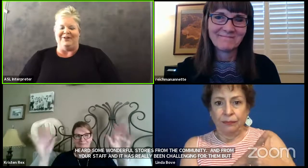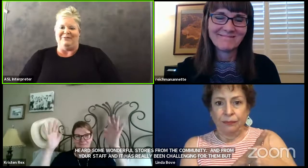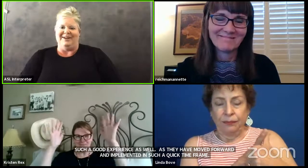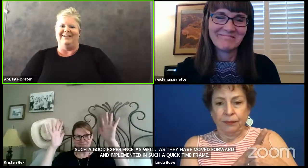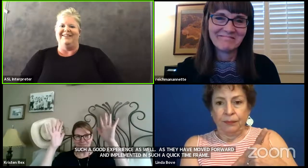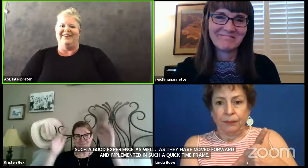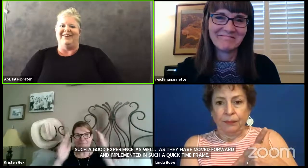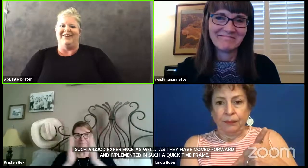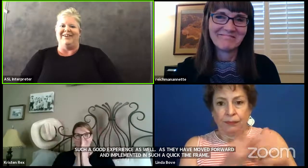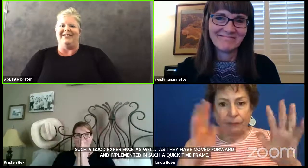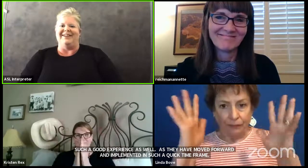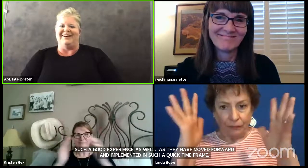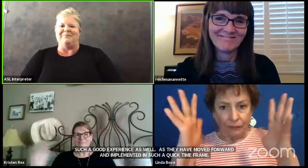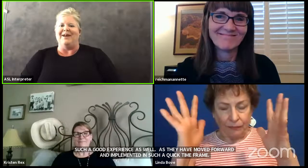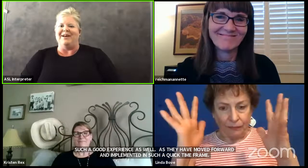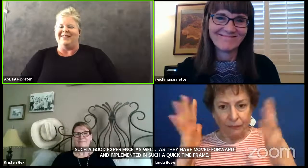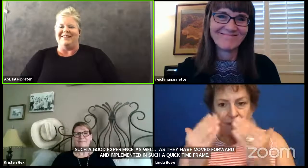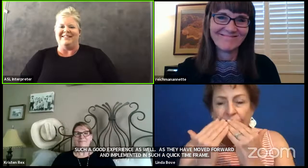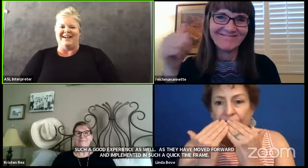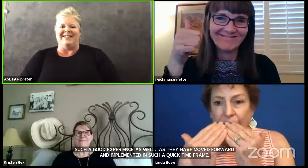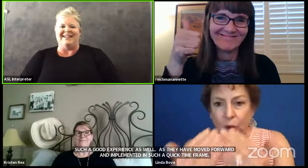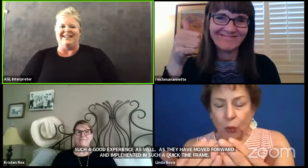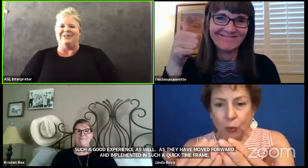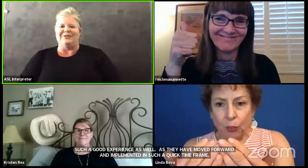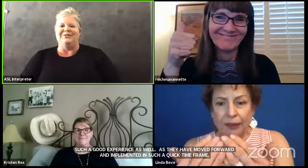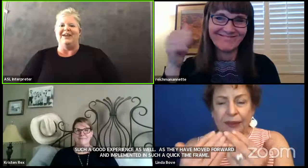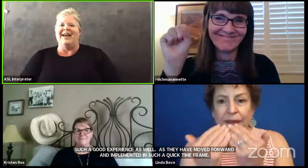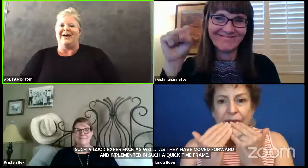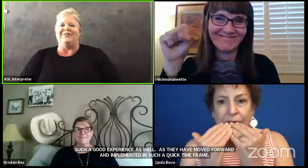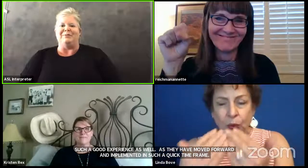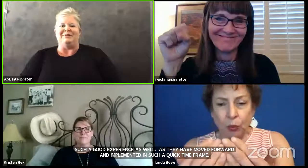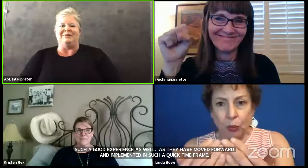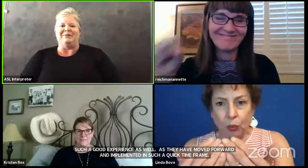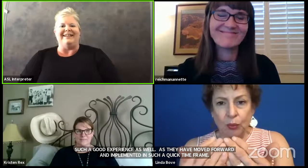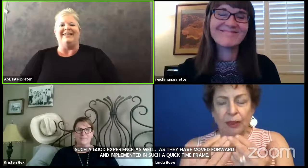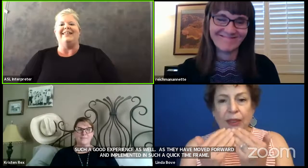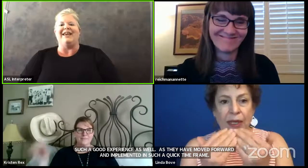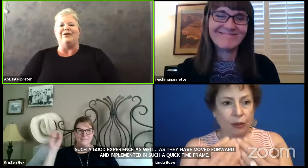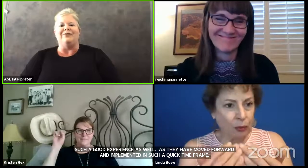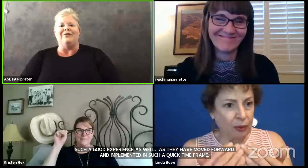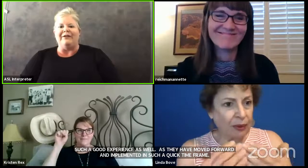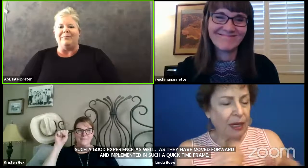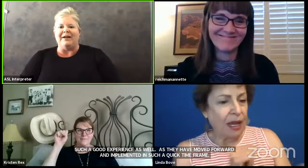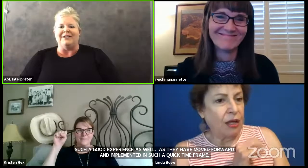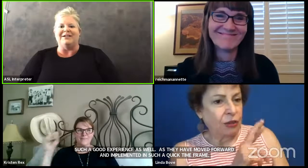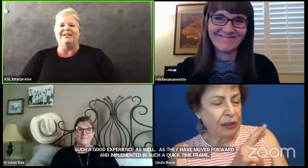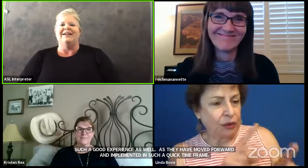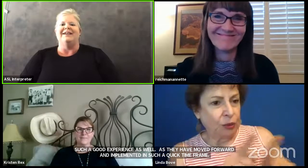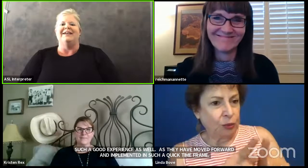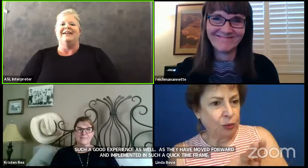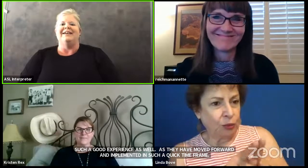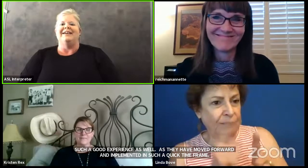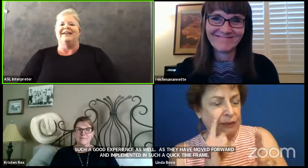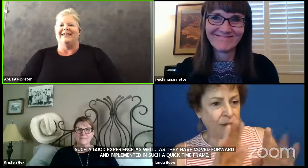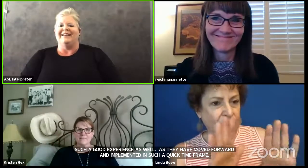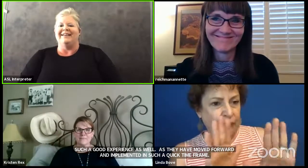everyone on this task that you have completed. Thank you very much.